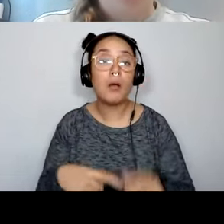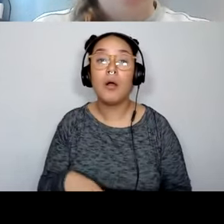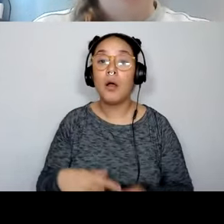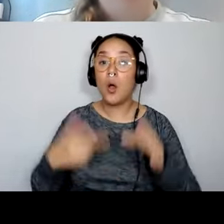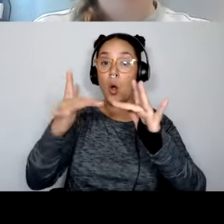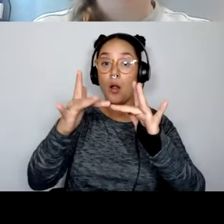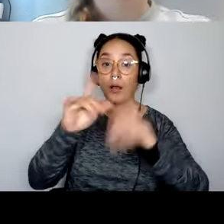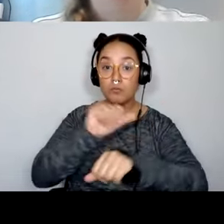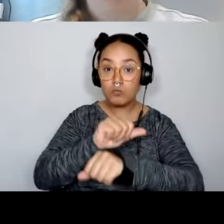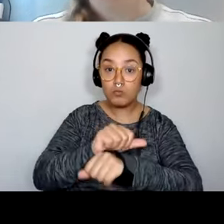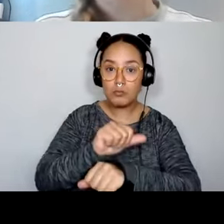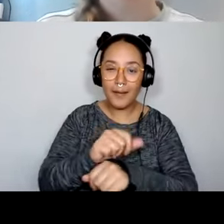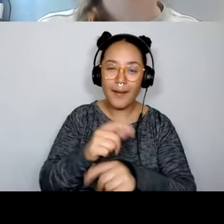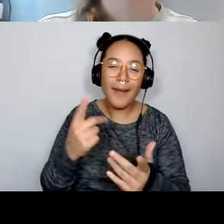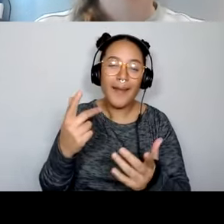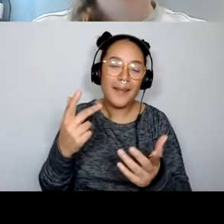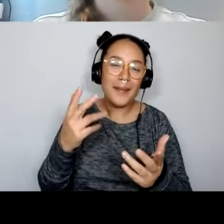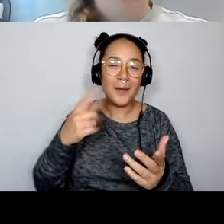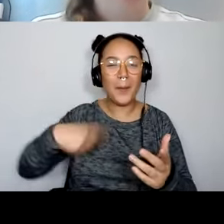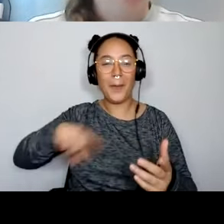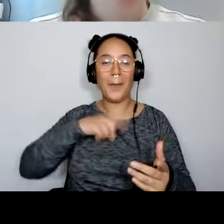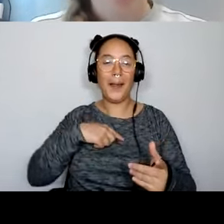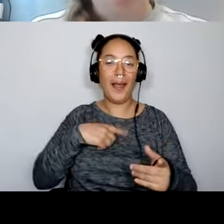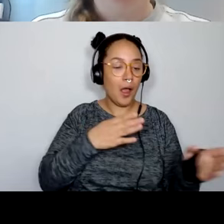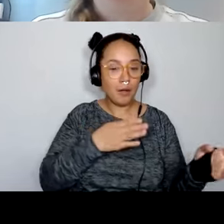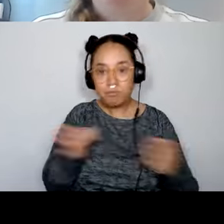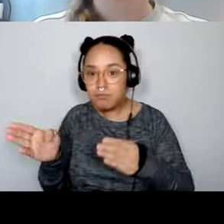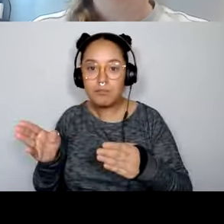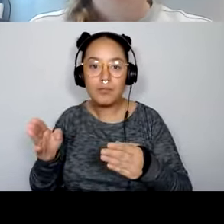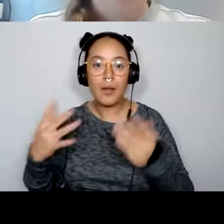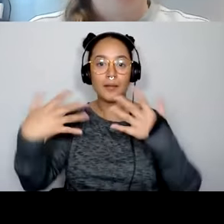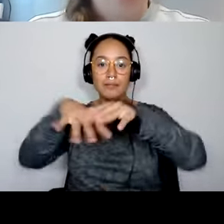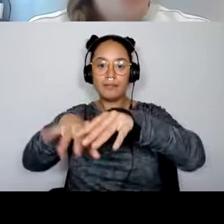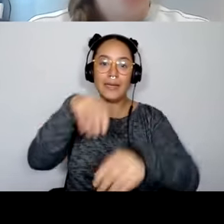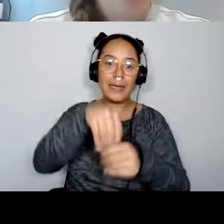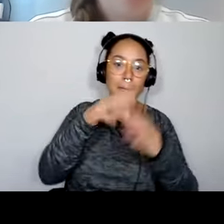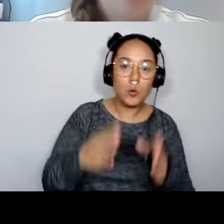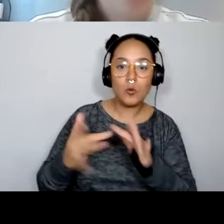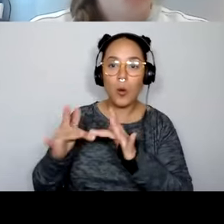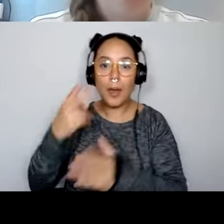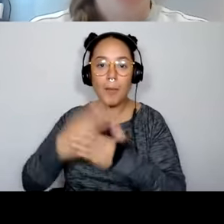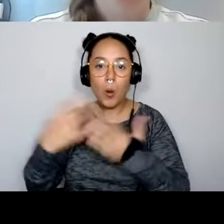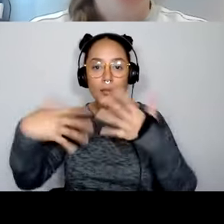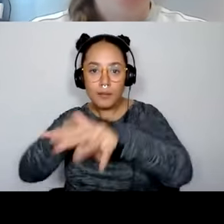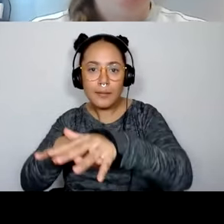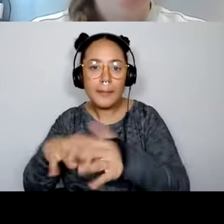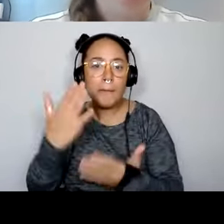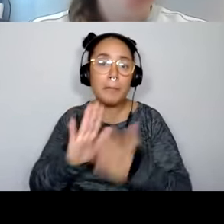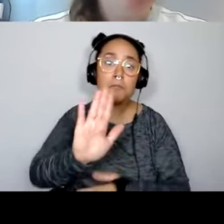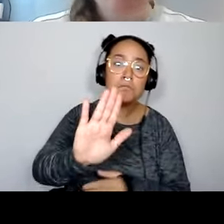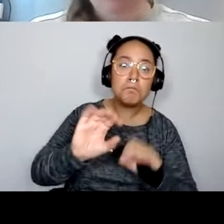You know, as we transition to hybrid work styles, perhaps your organization has had some challenges